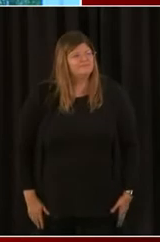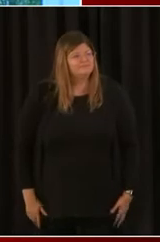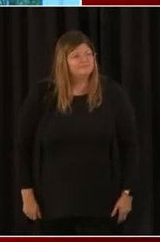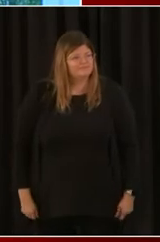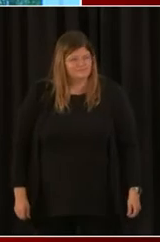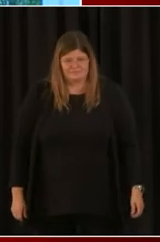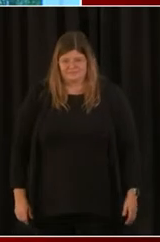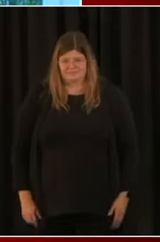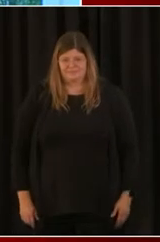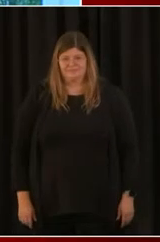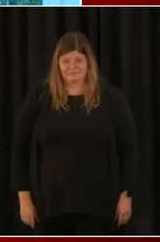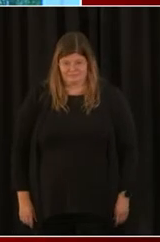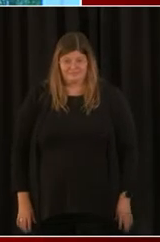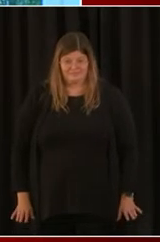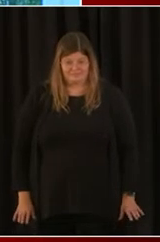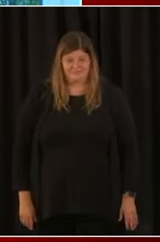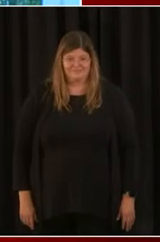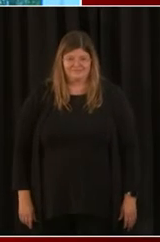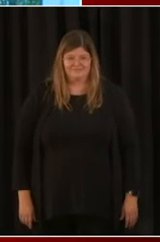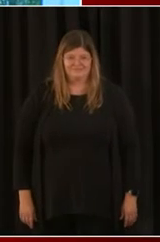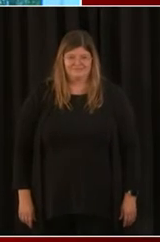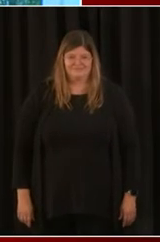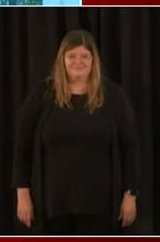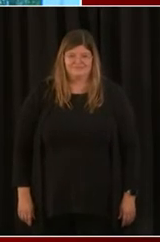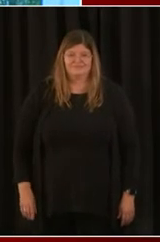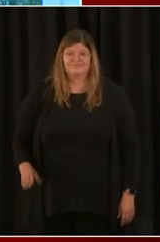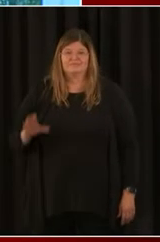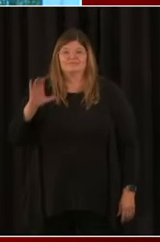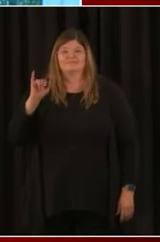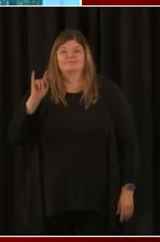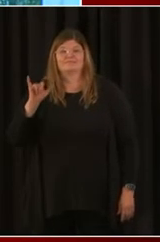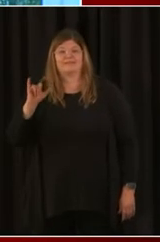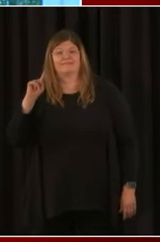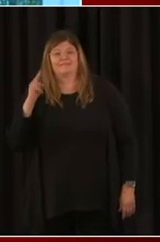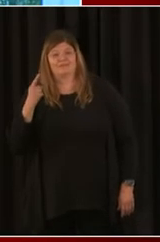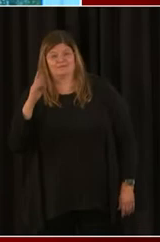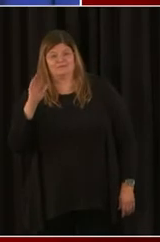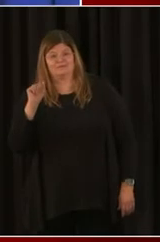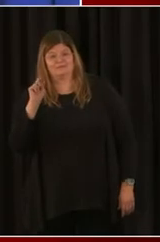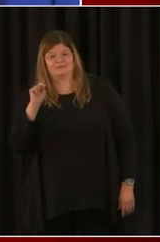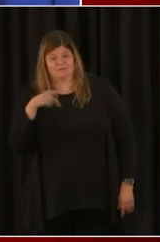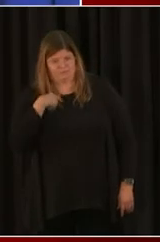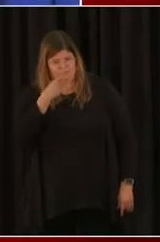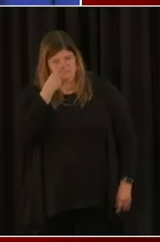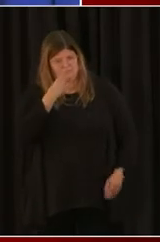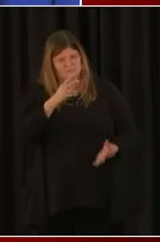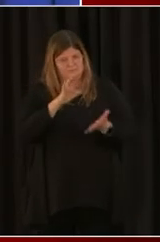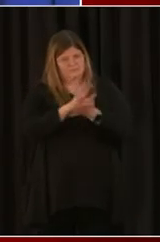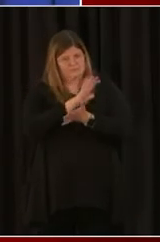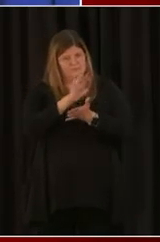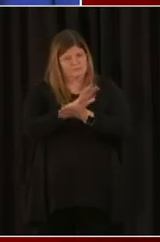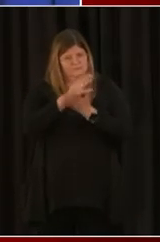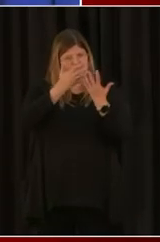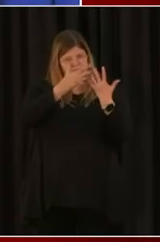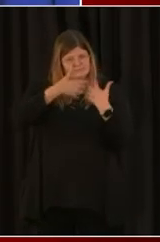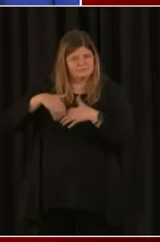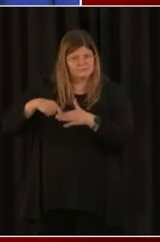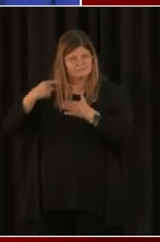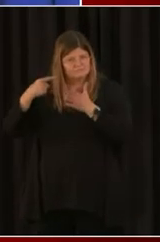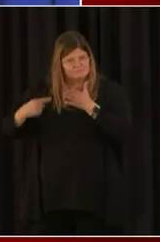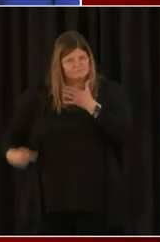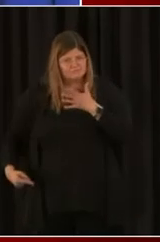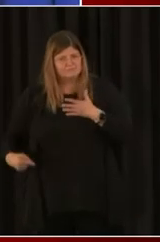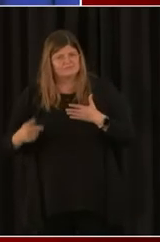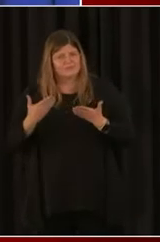Great. And I think also, City First Bank, I saw a document that you all had put together for all of the items that need to